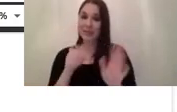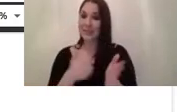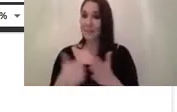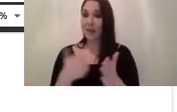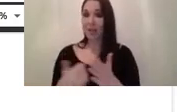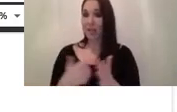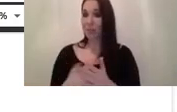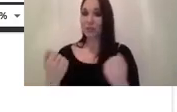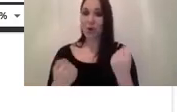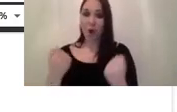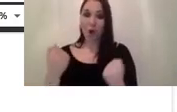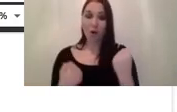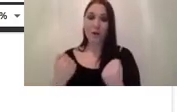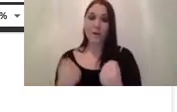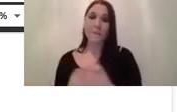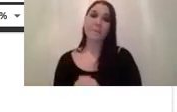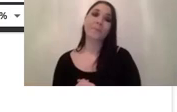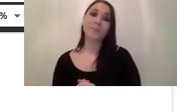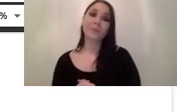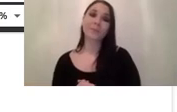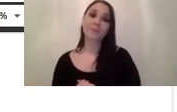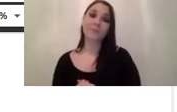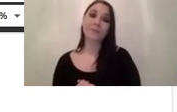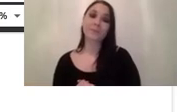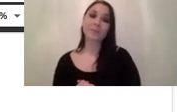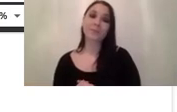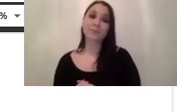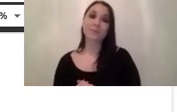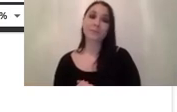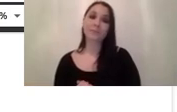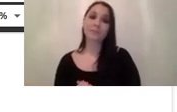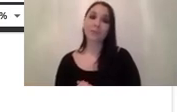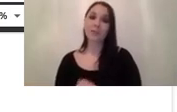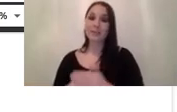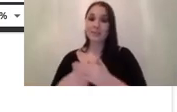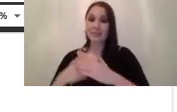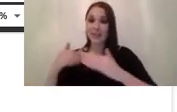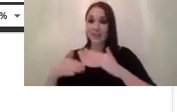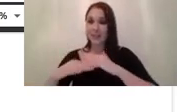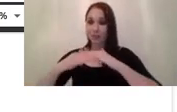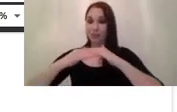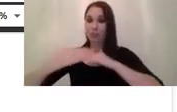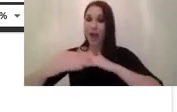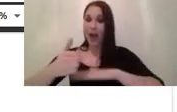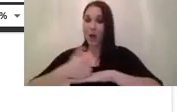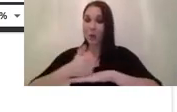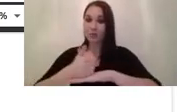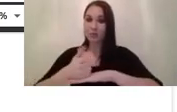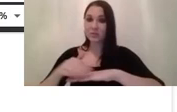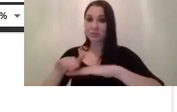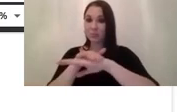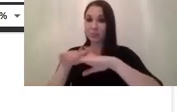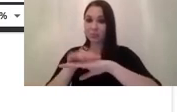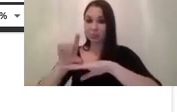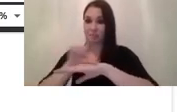the clearance between the ground and the under body and the under structure could be something around